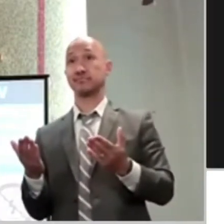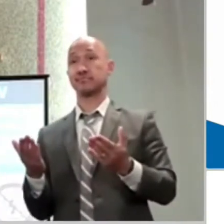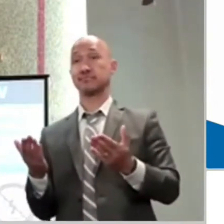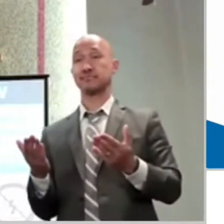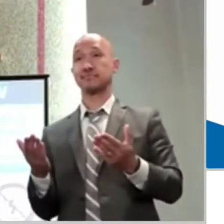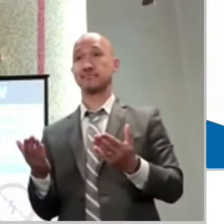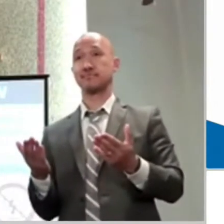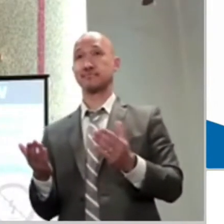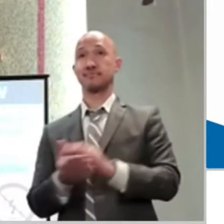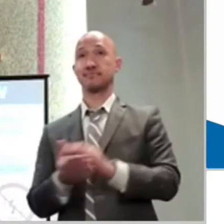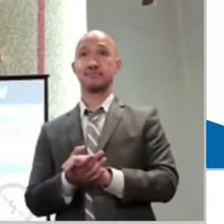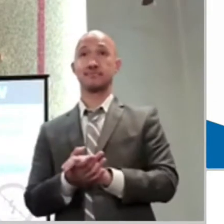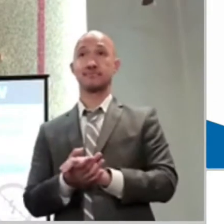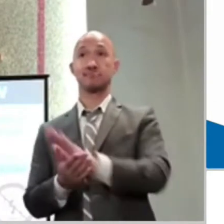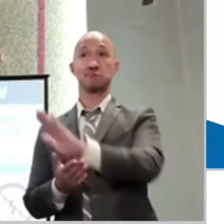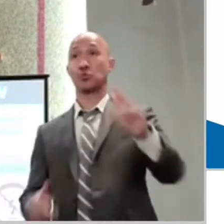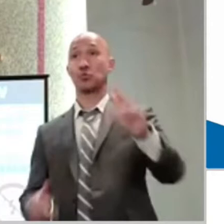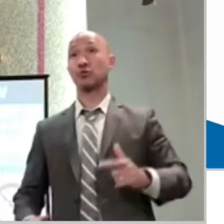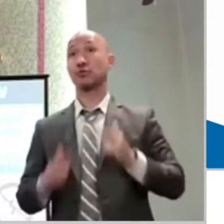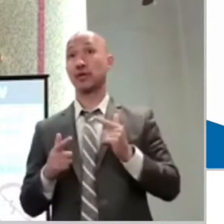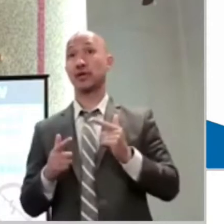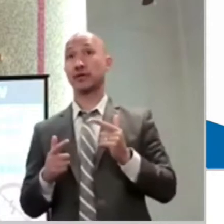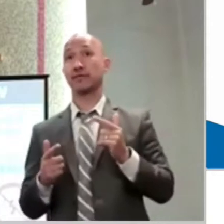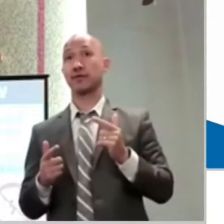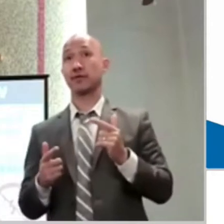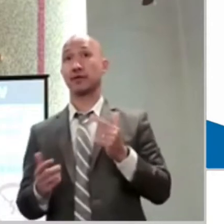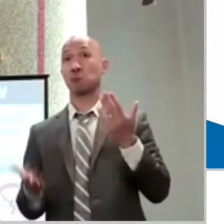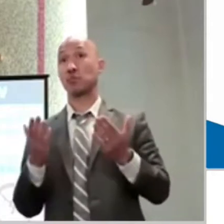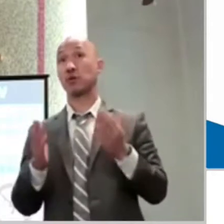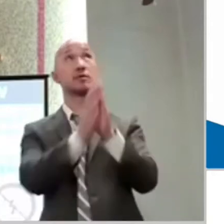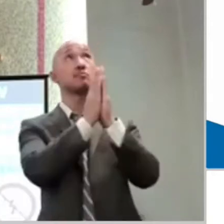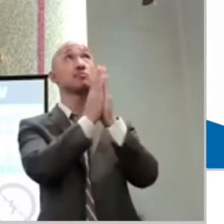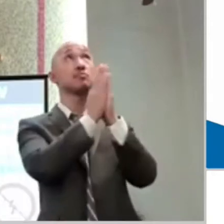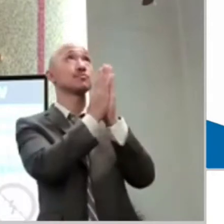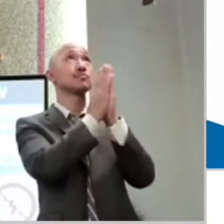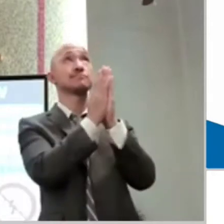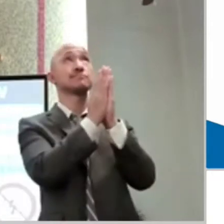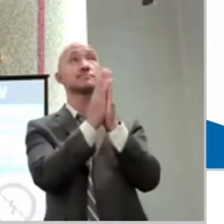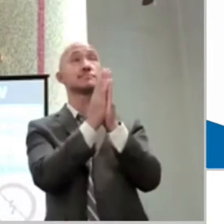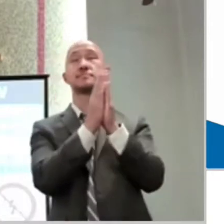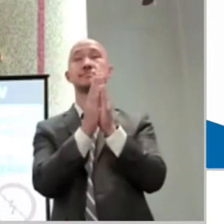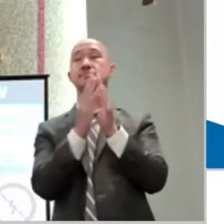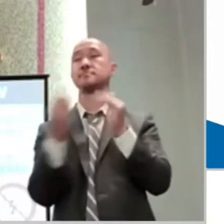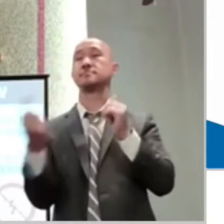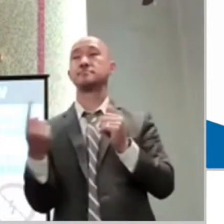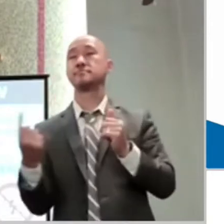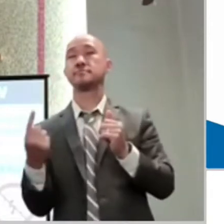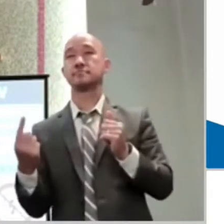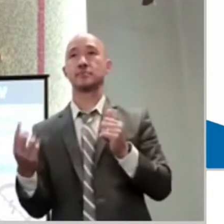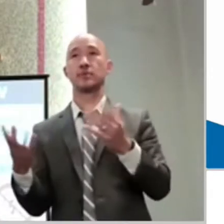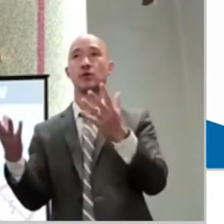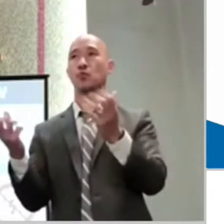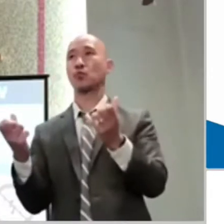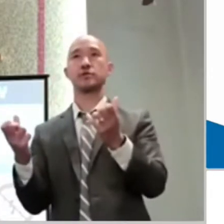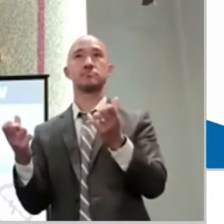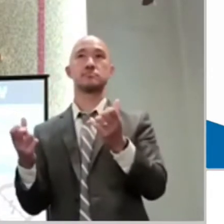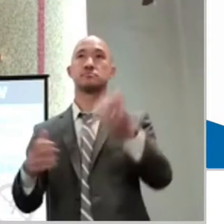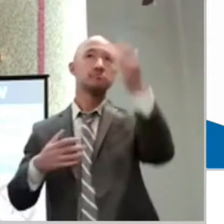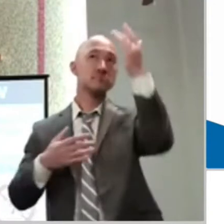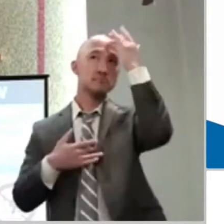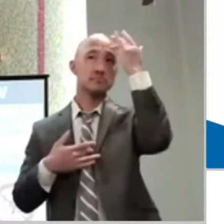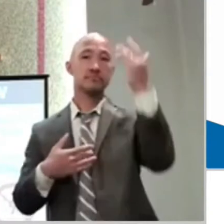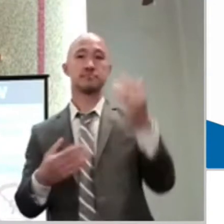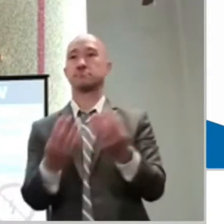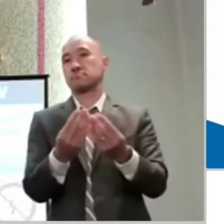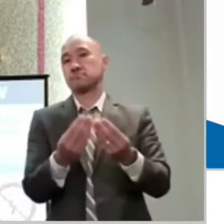maybe because of some place that you were anticipating to go. Maybe because of some medication somebody told you was going to heal